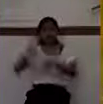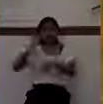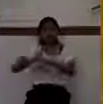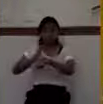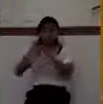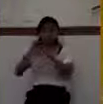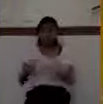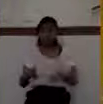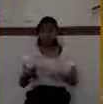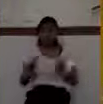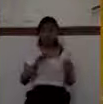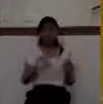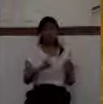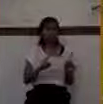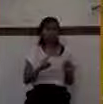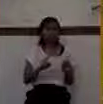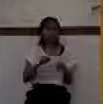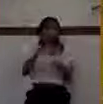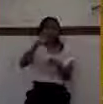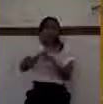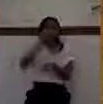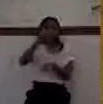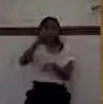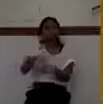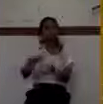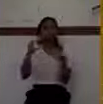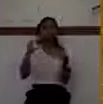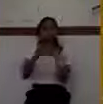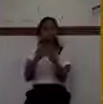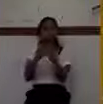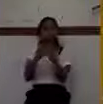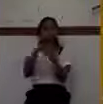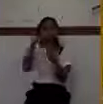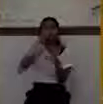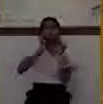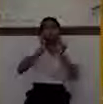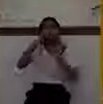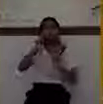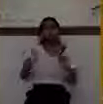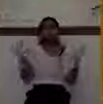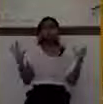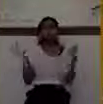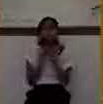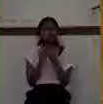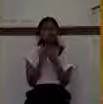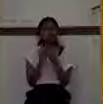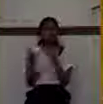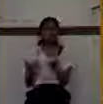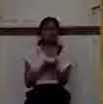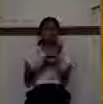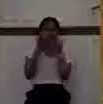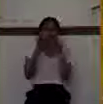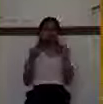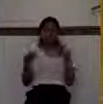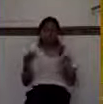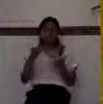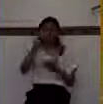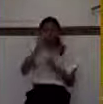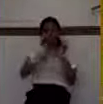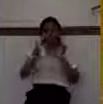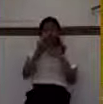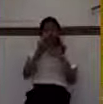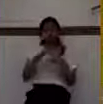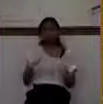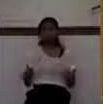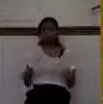should be the church and the people of God. But sad to say that sometimes even among God's people, there are divisions. You know the thing that